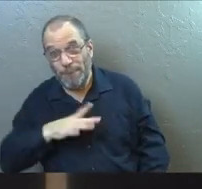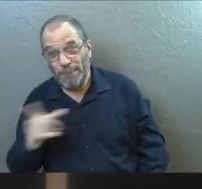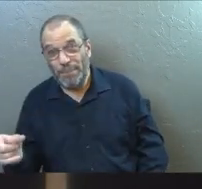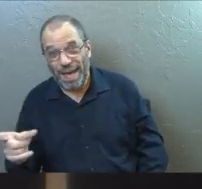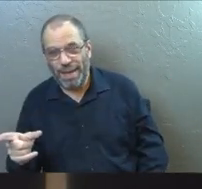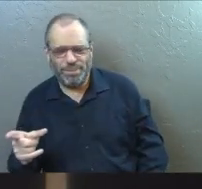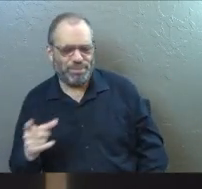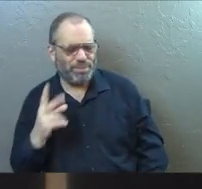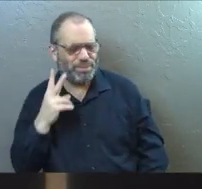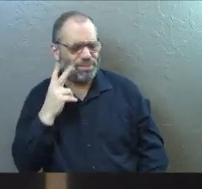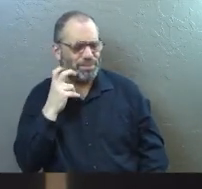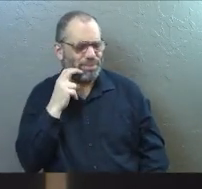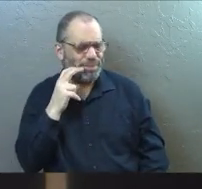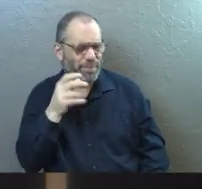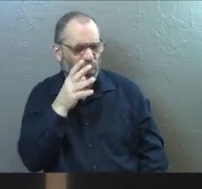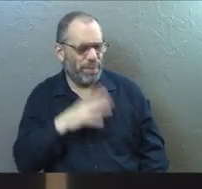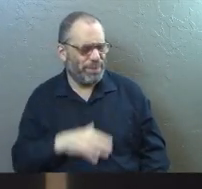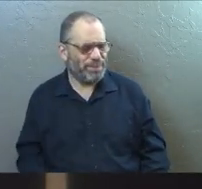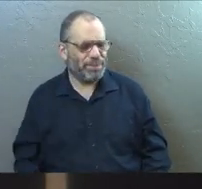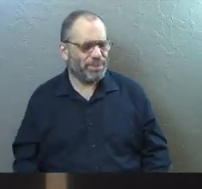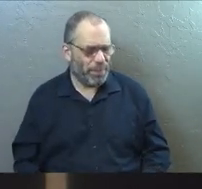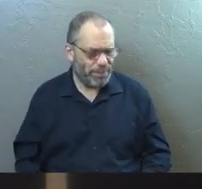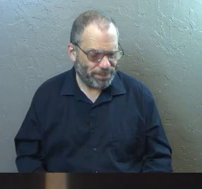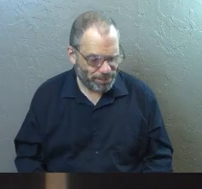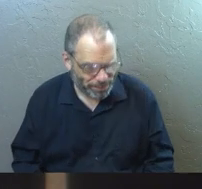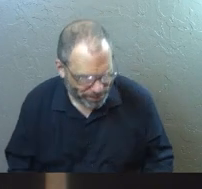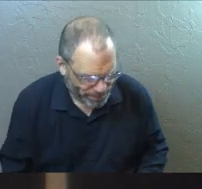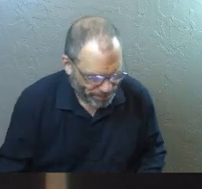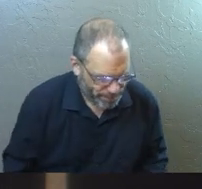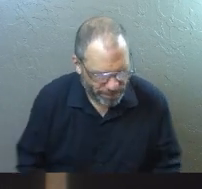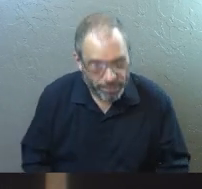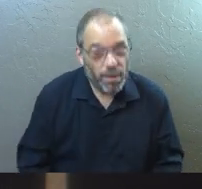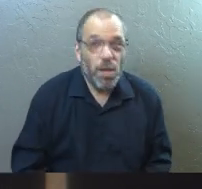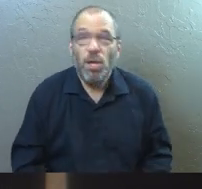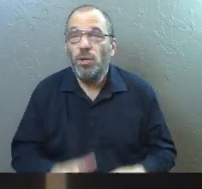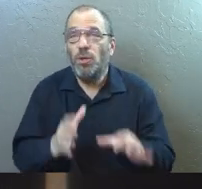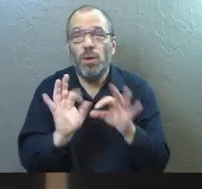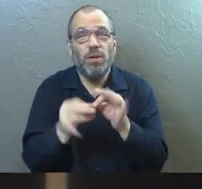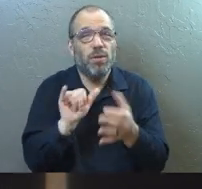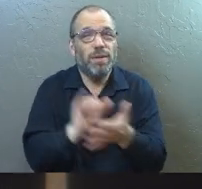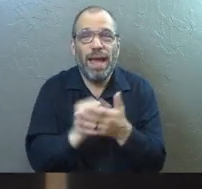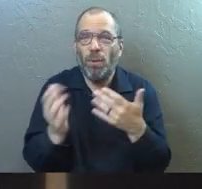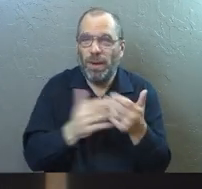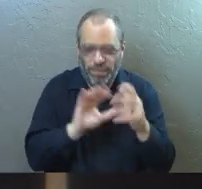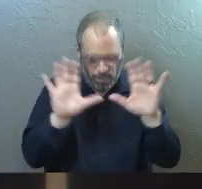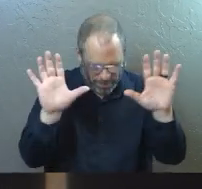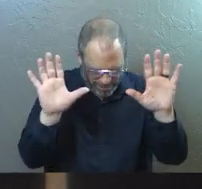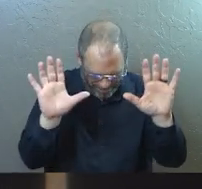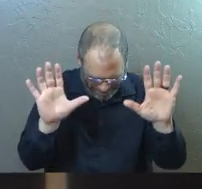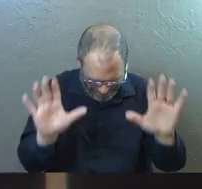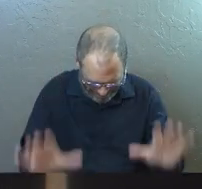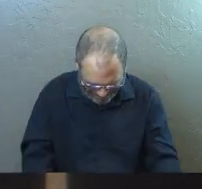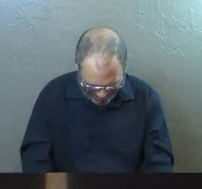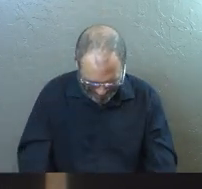do not believe them at first. You can make out of that whatever you would like to make out of that.